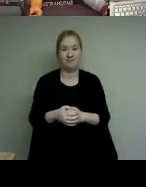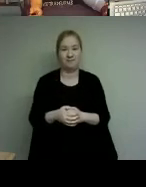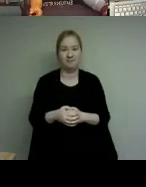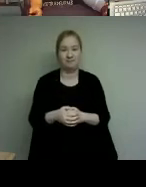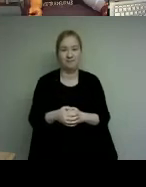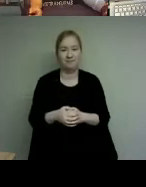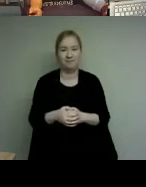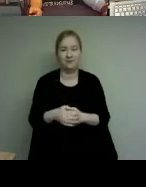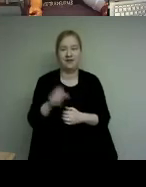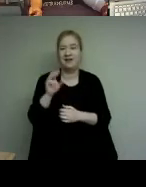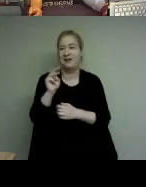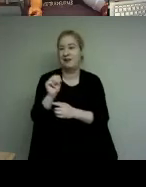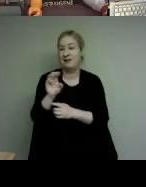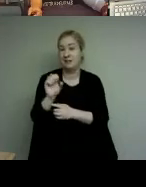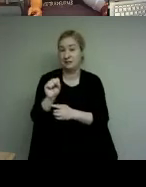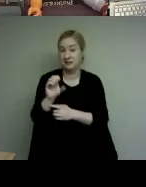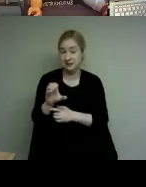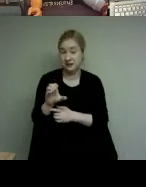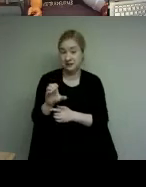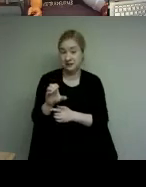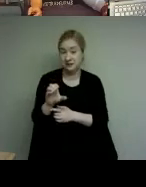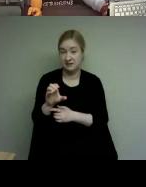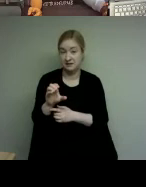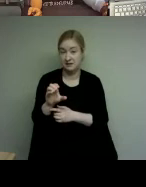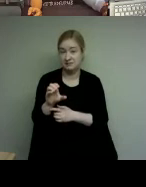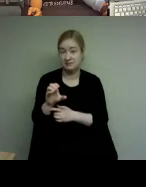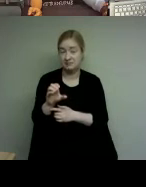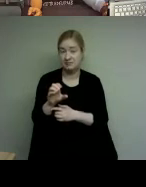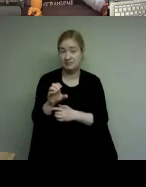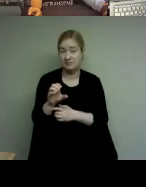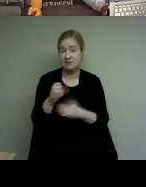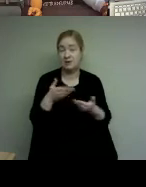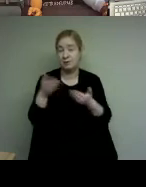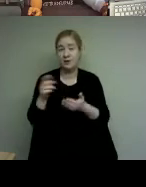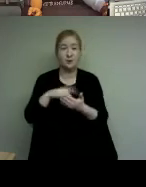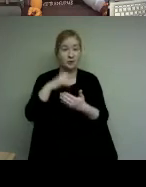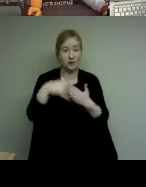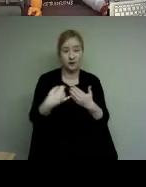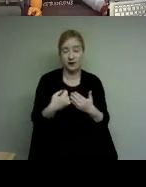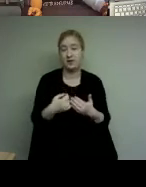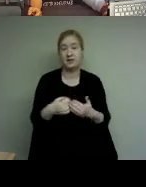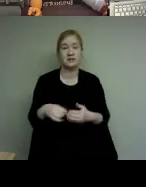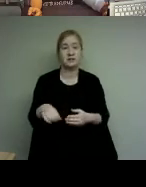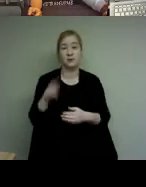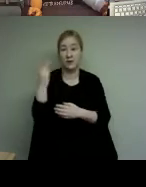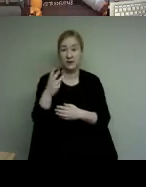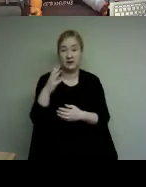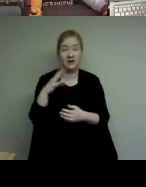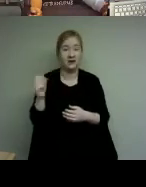mcsc has brought this trial trade project to over 3500 youth in and around winnipeg each year